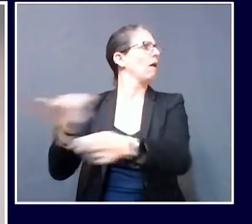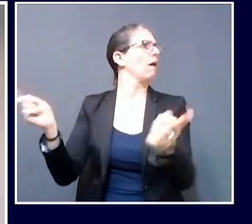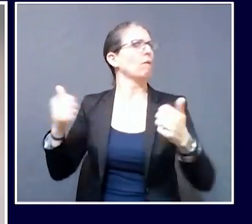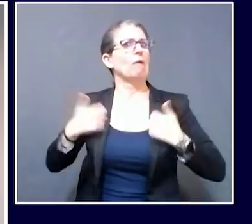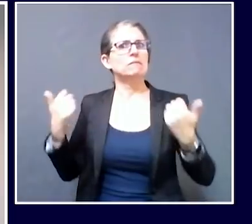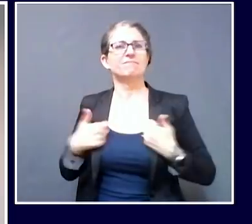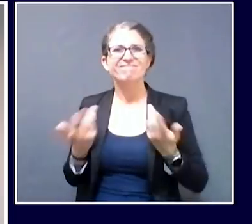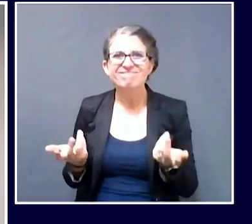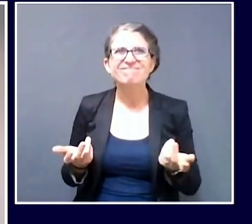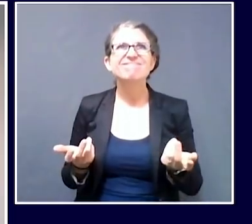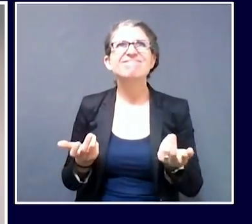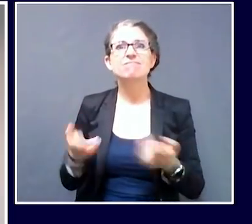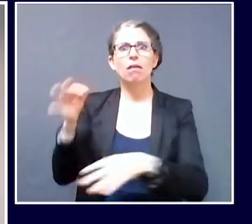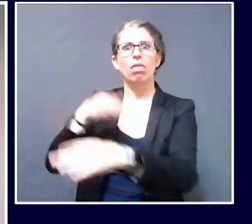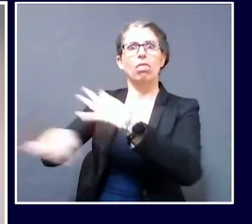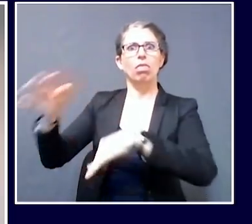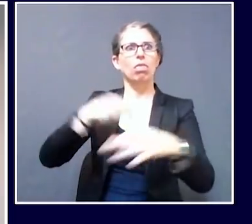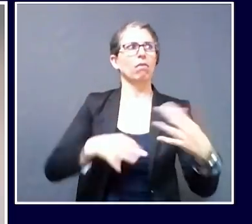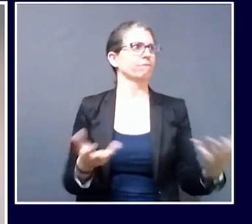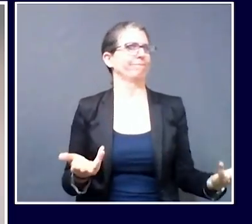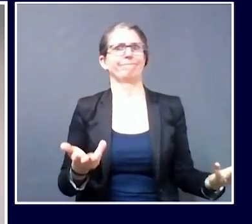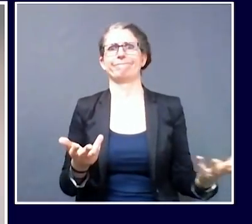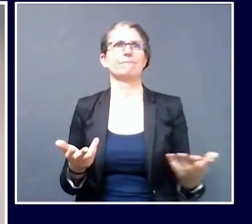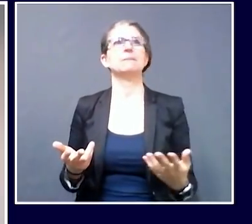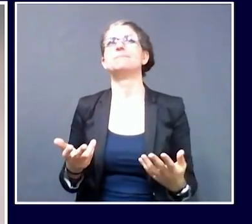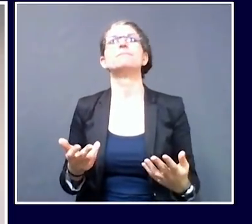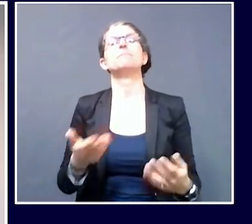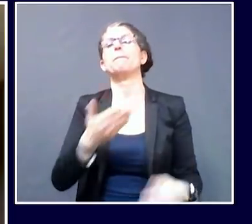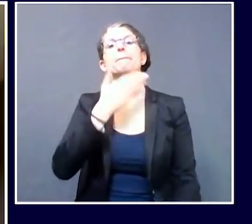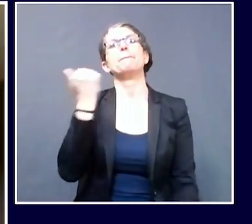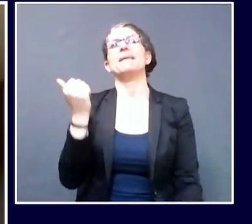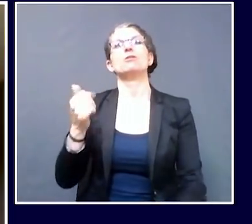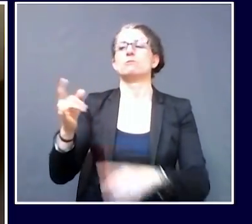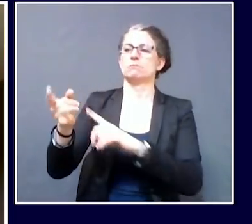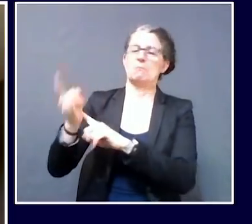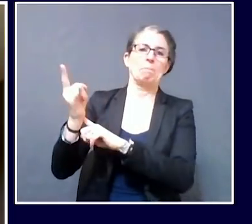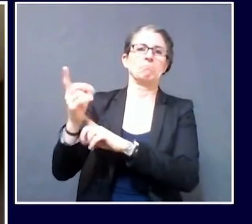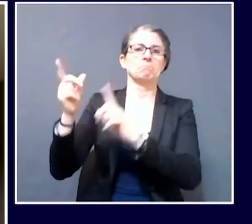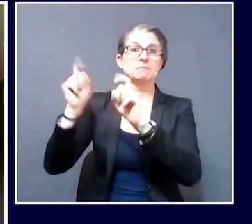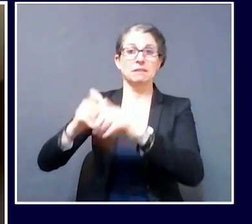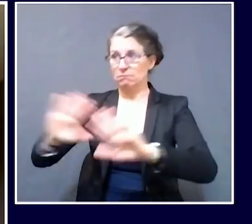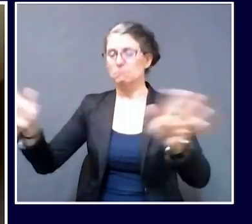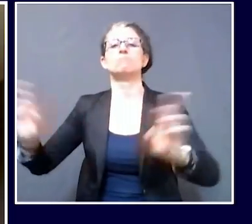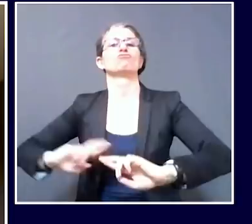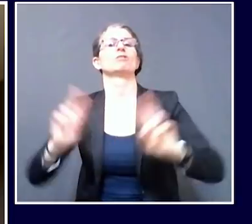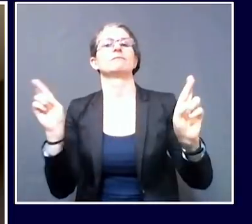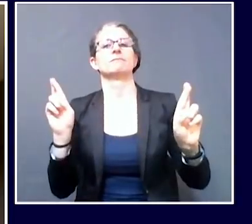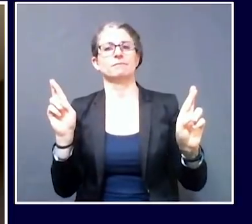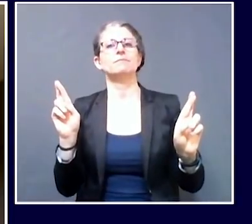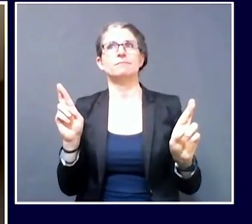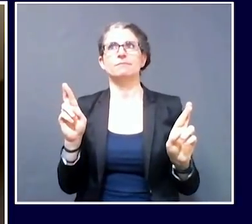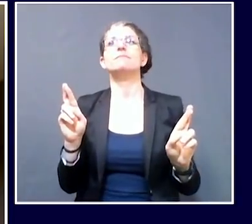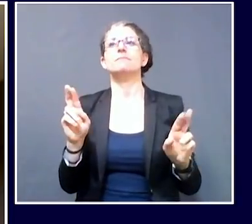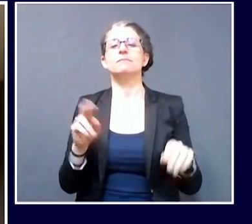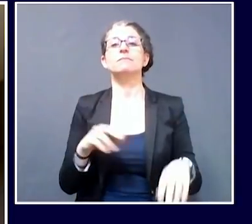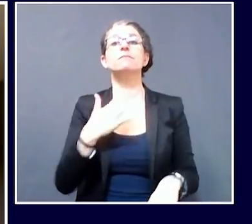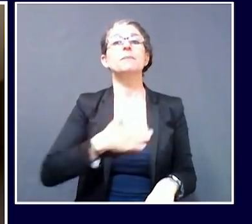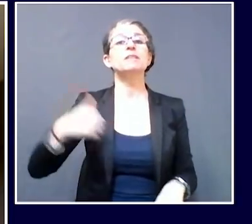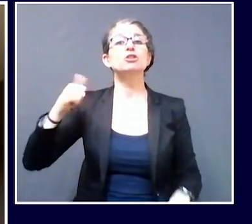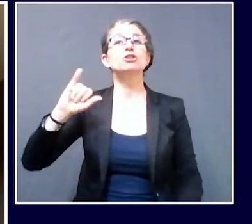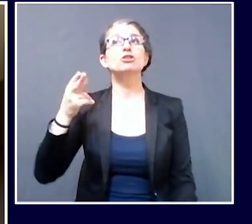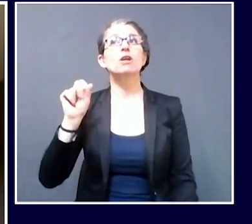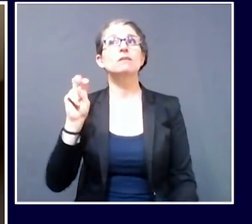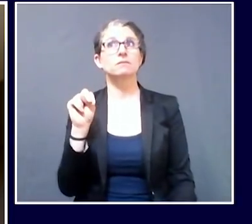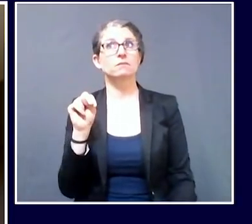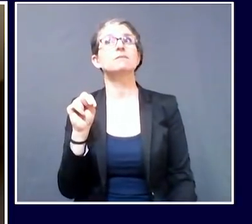Okay, my question, thank you. And my question for Commissioner Johnson is, so for people who, for Maine residents, if you're